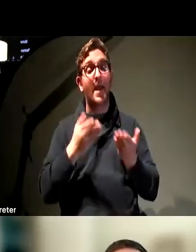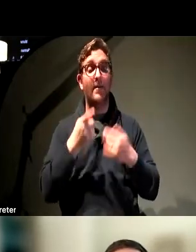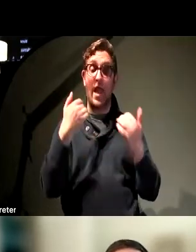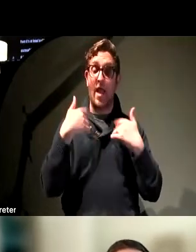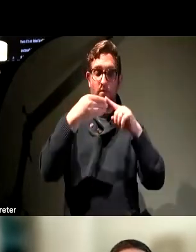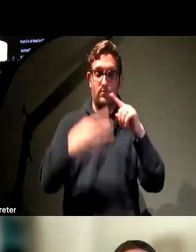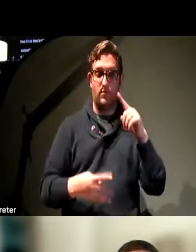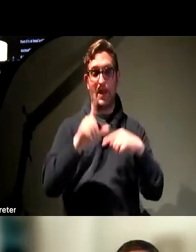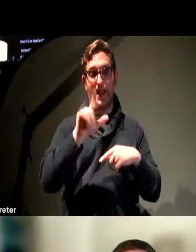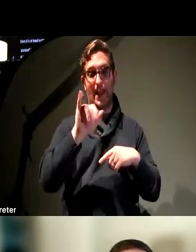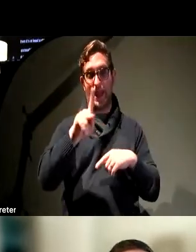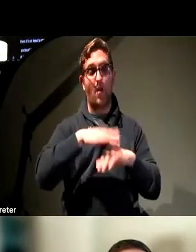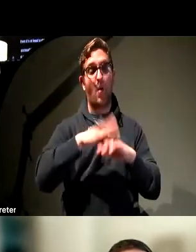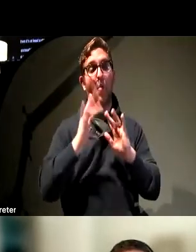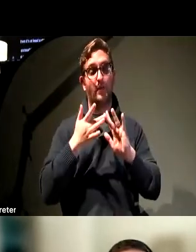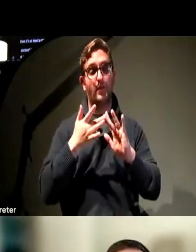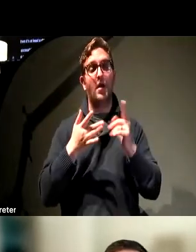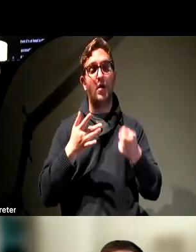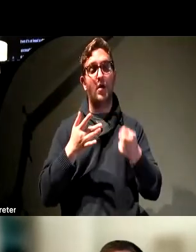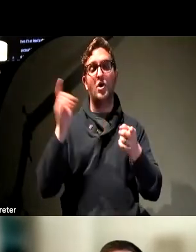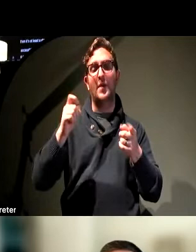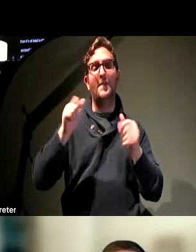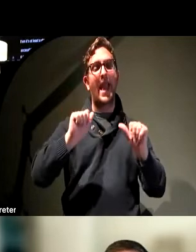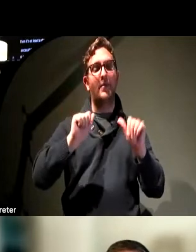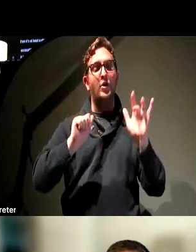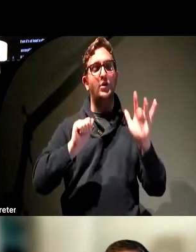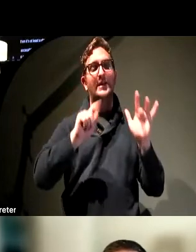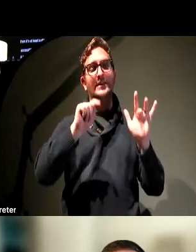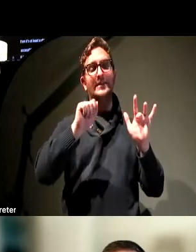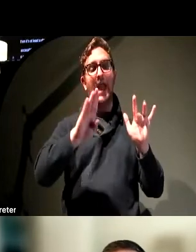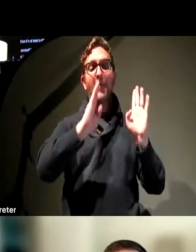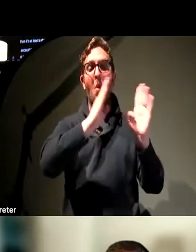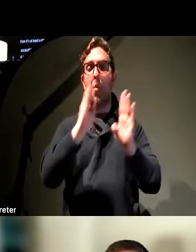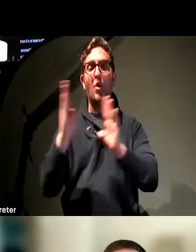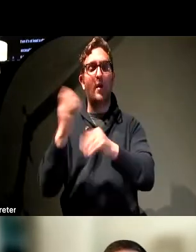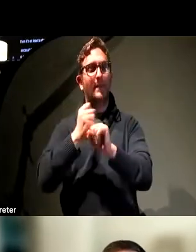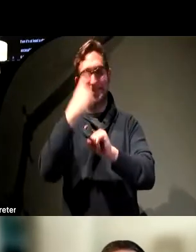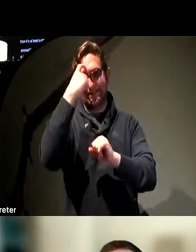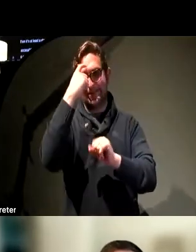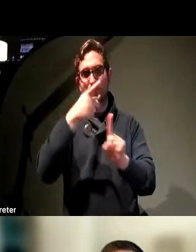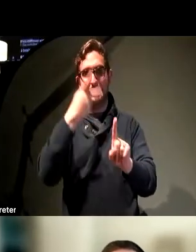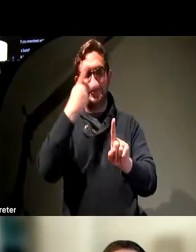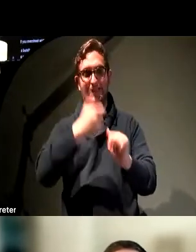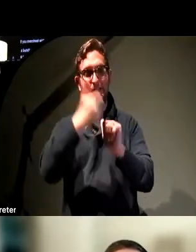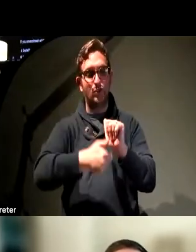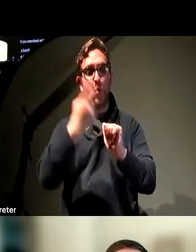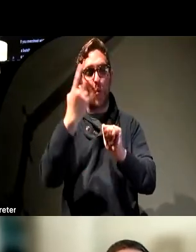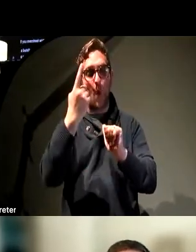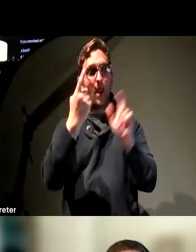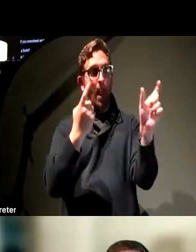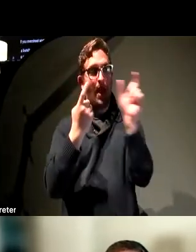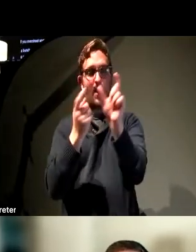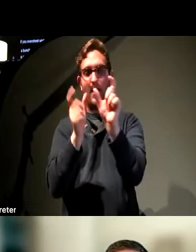page, you hit the tab key, you should go through them in an order that makes sense. You should be able to see each one that you land on. And